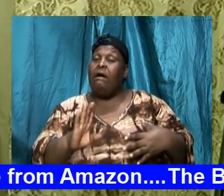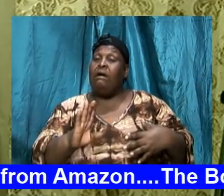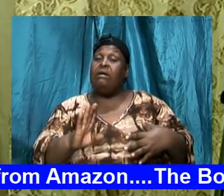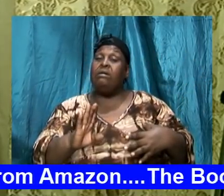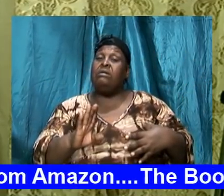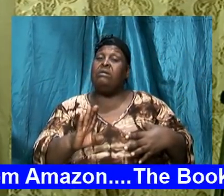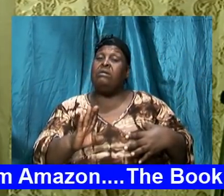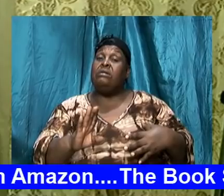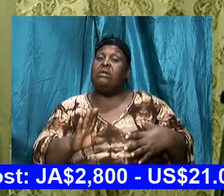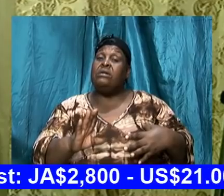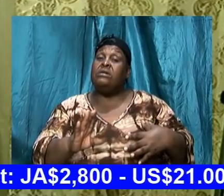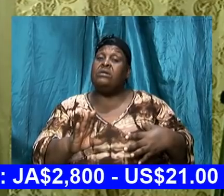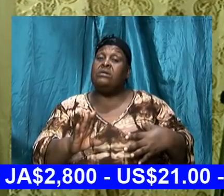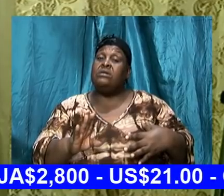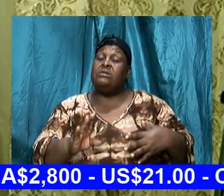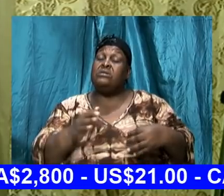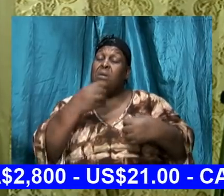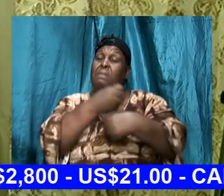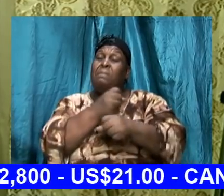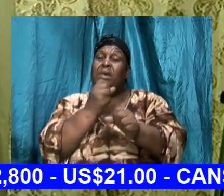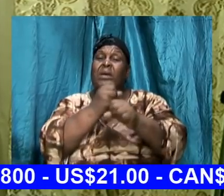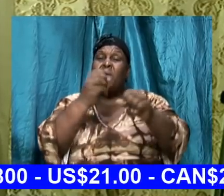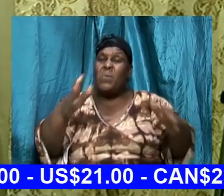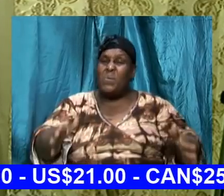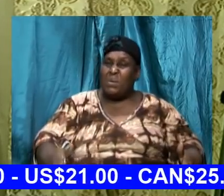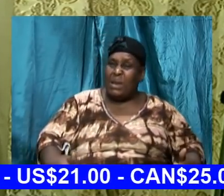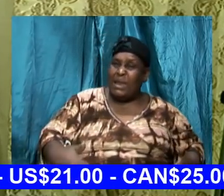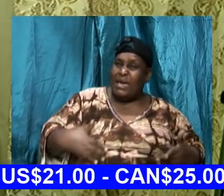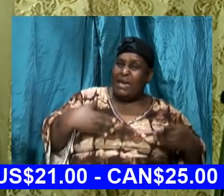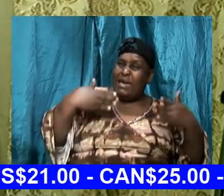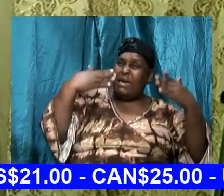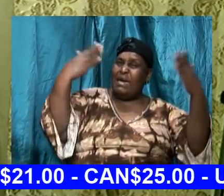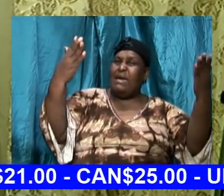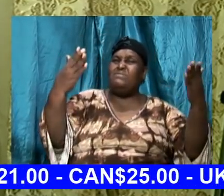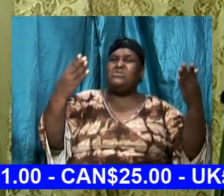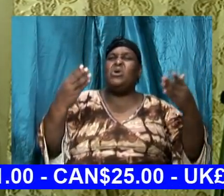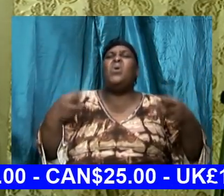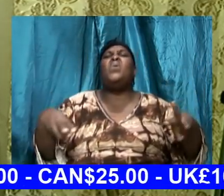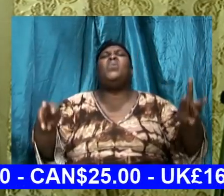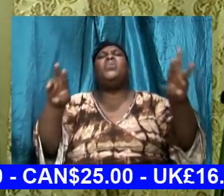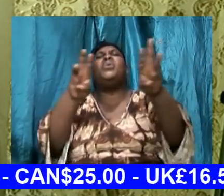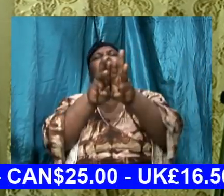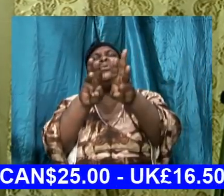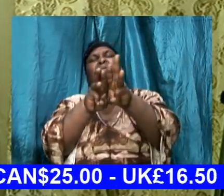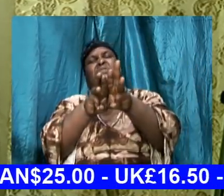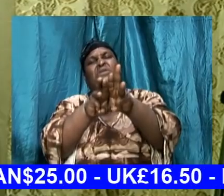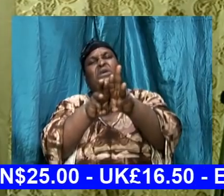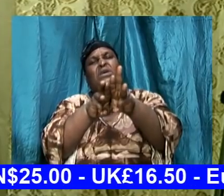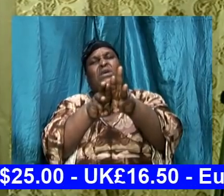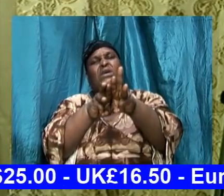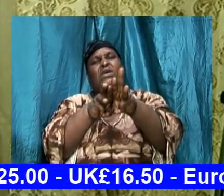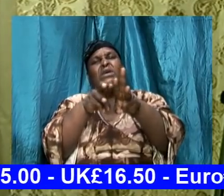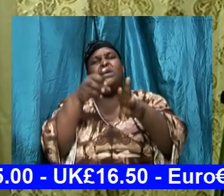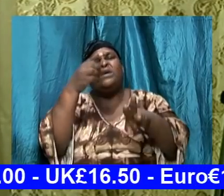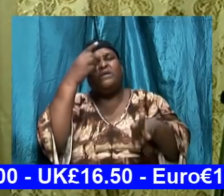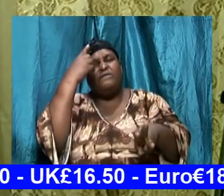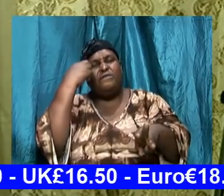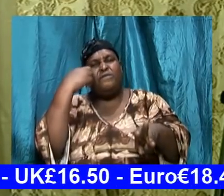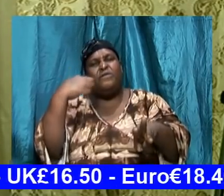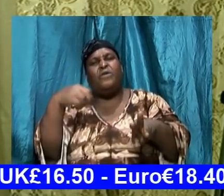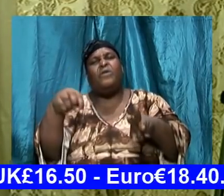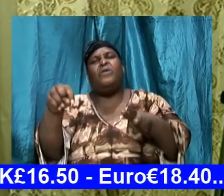and we then have our release and can move and advance in things pertaining to the kingdom of God.